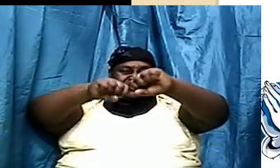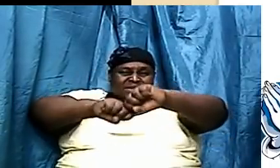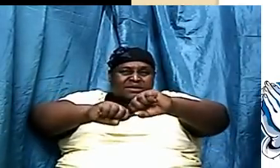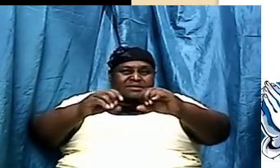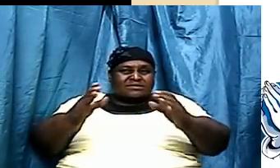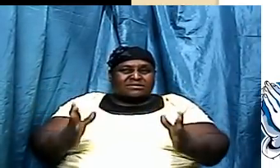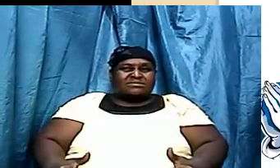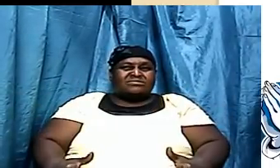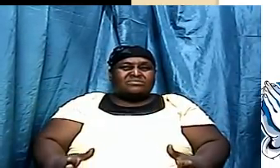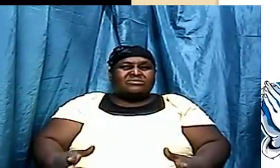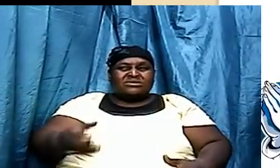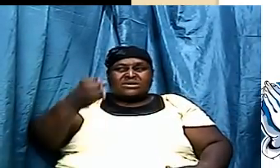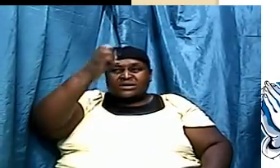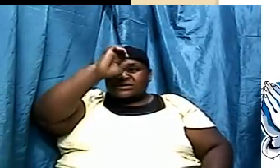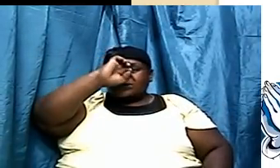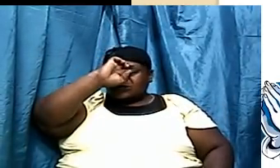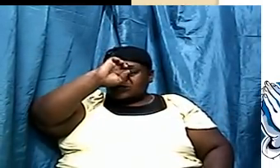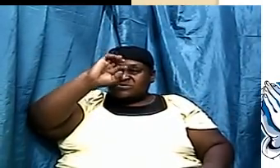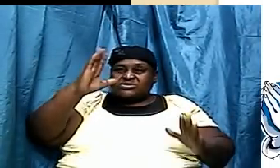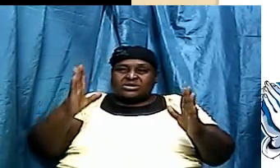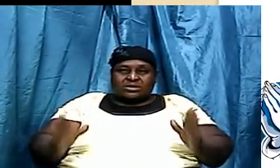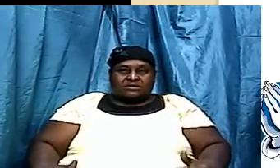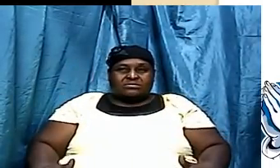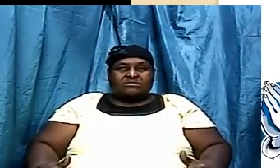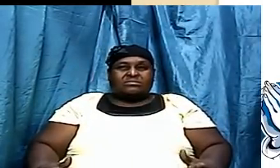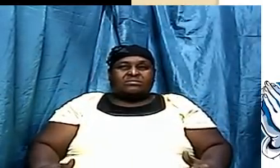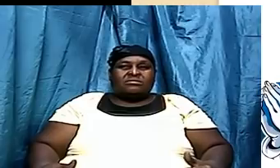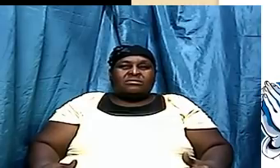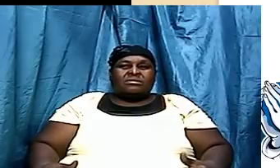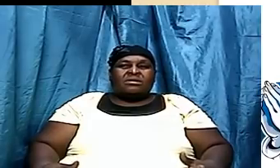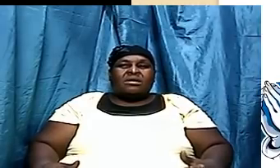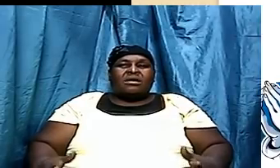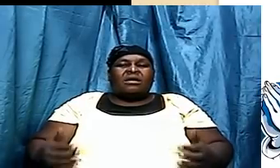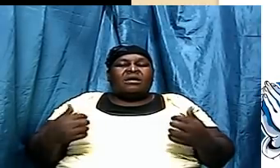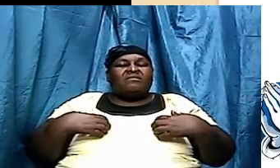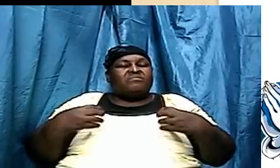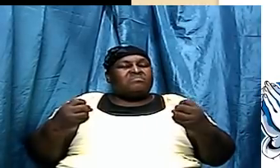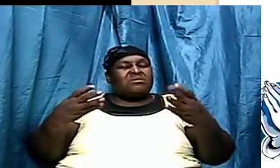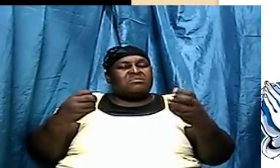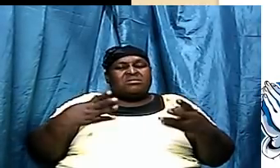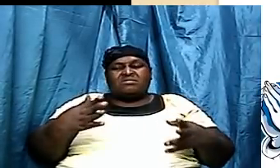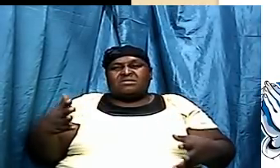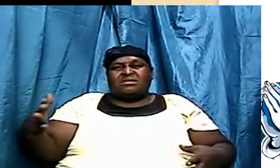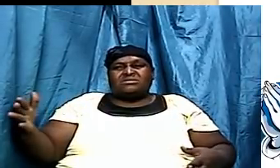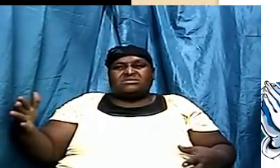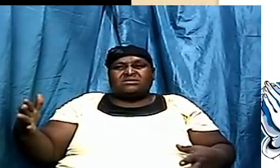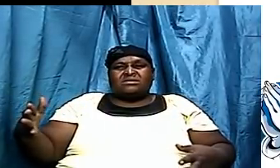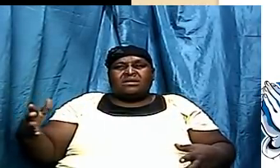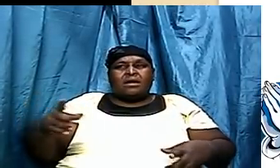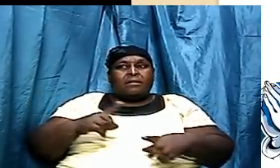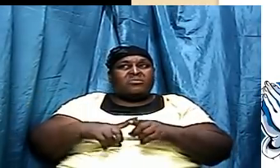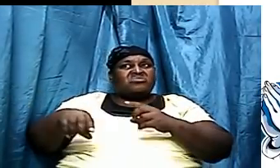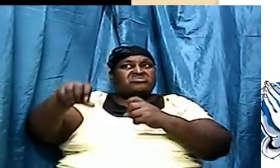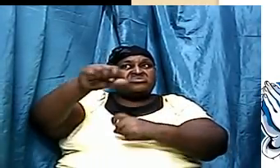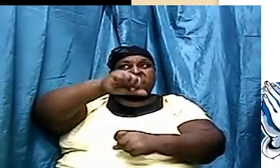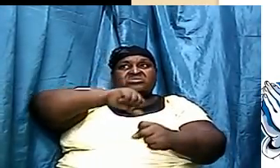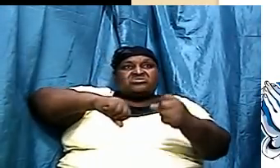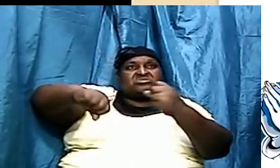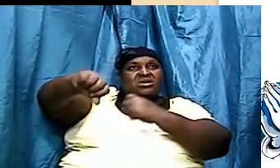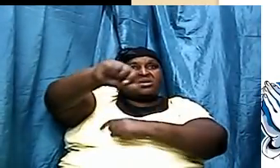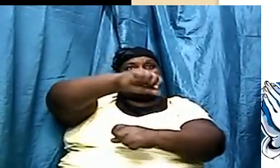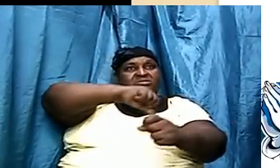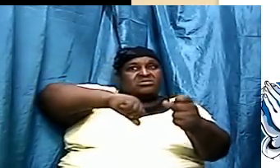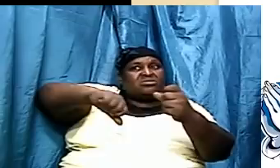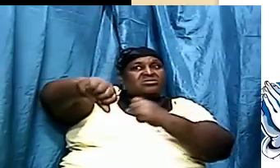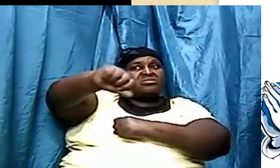days were the Egyptians if you can remember they came up with the sundial and they had a lot of things but society on the whole never really held